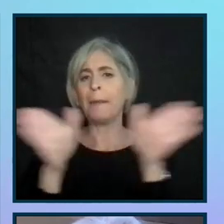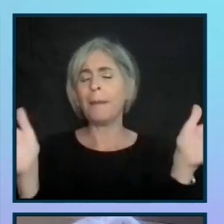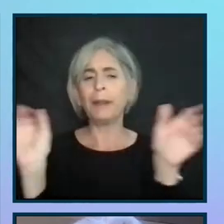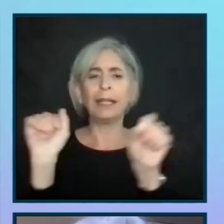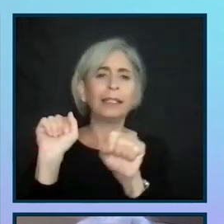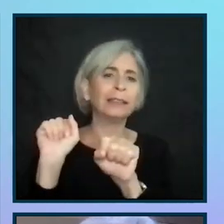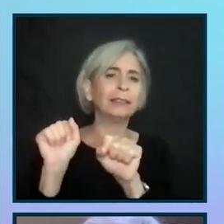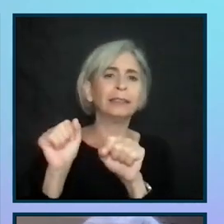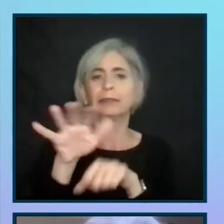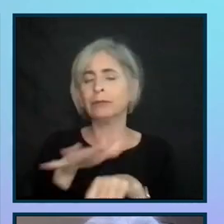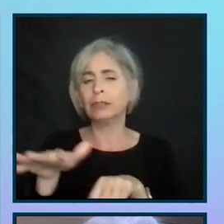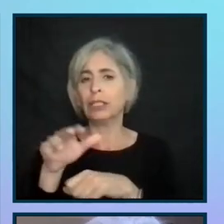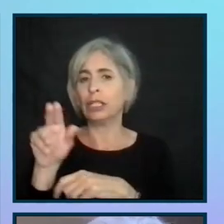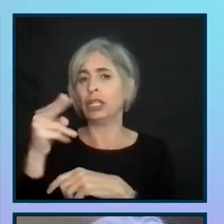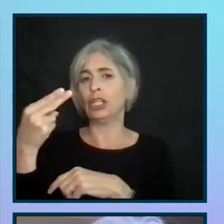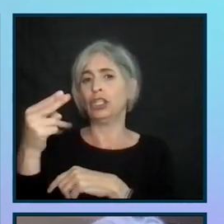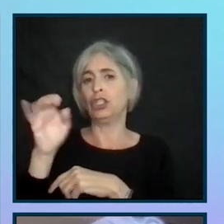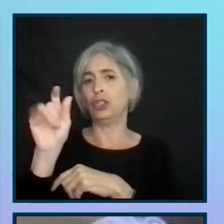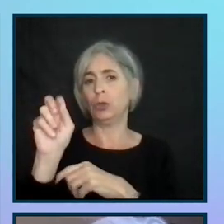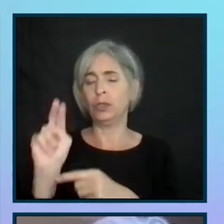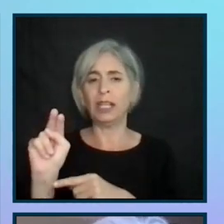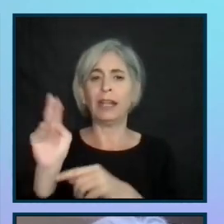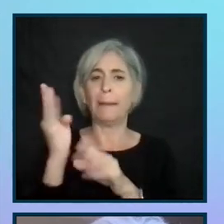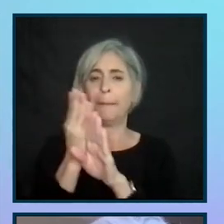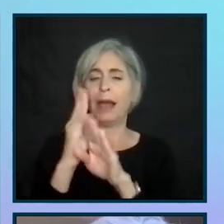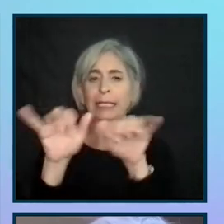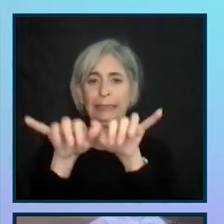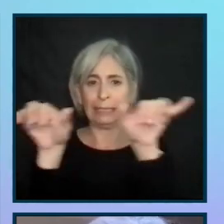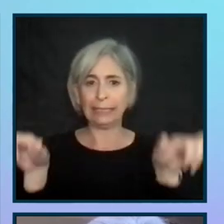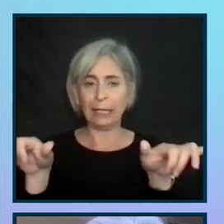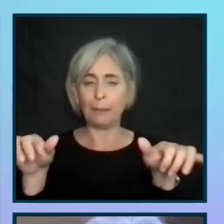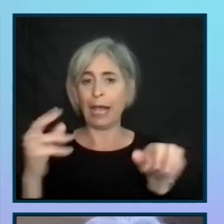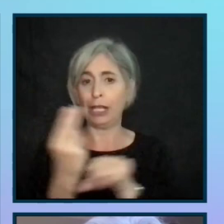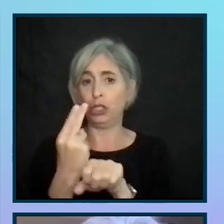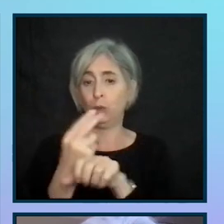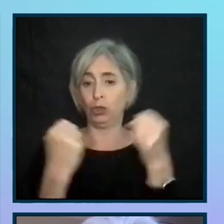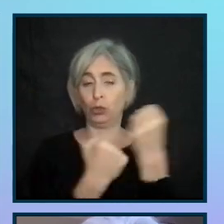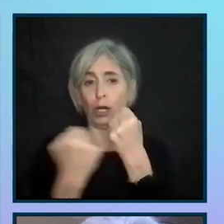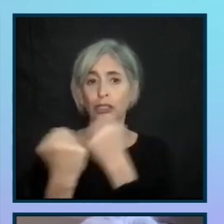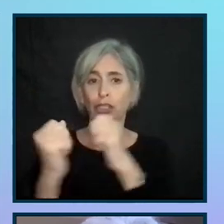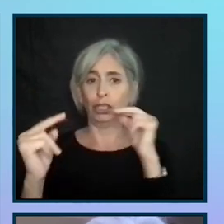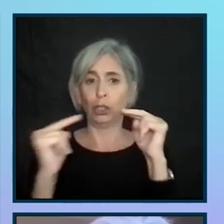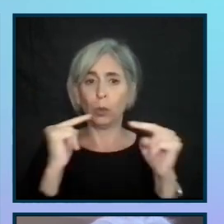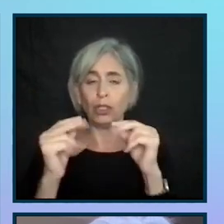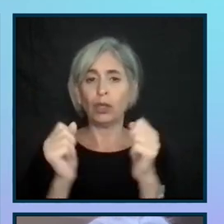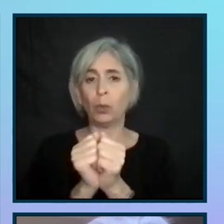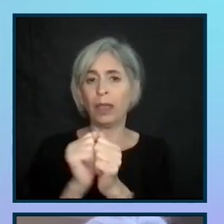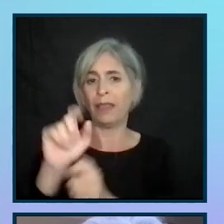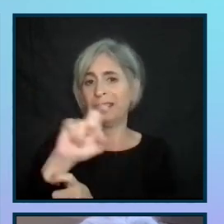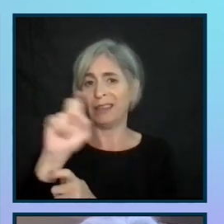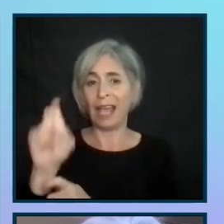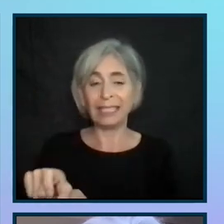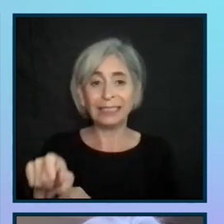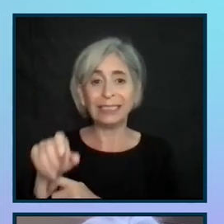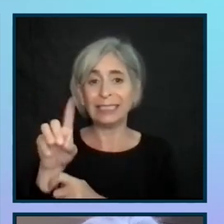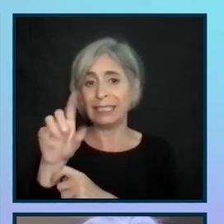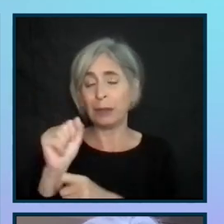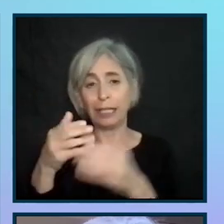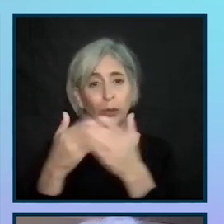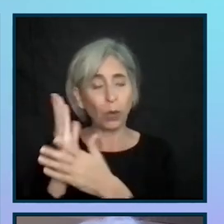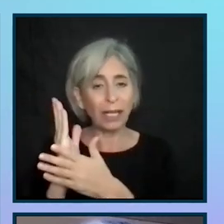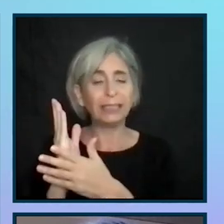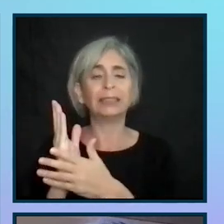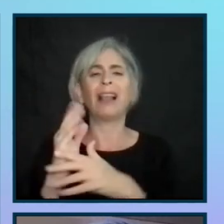picture of the Houston bus system. I did a structured negotiation with Disability Rights Texas, who's also done a lot of structured